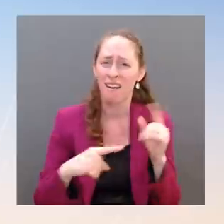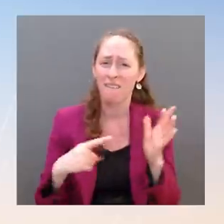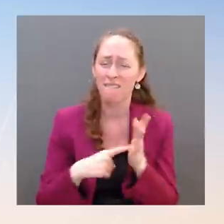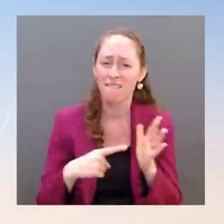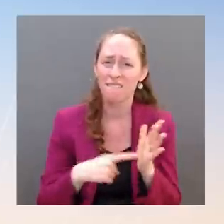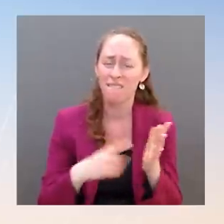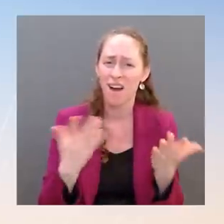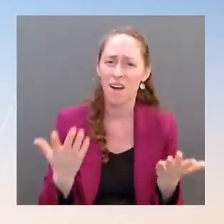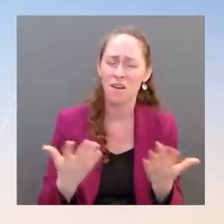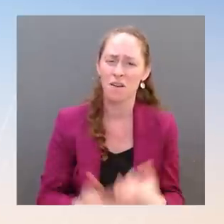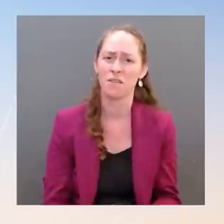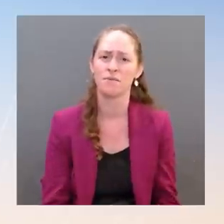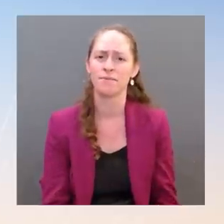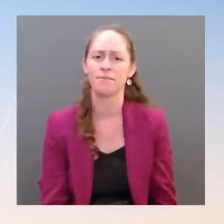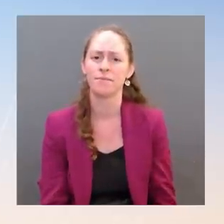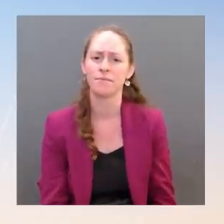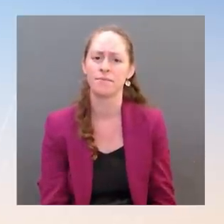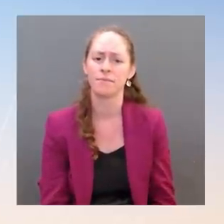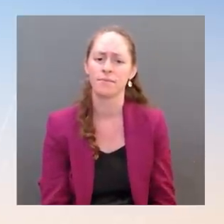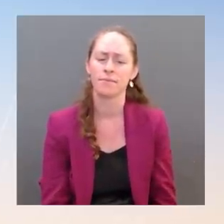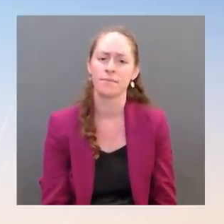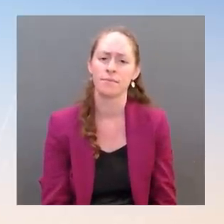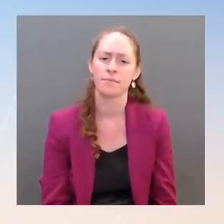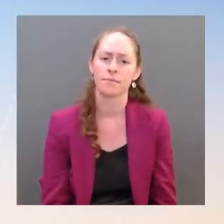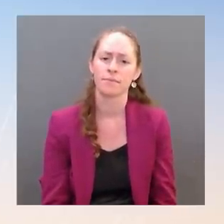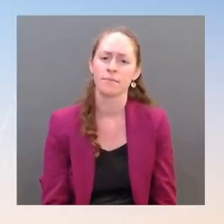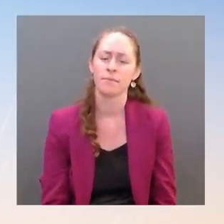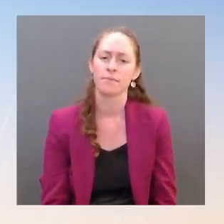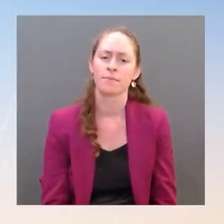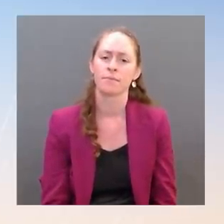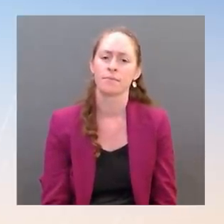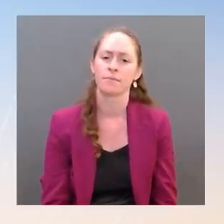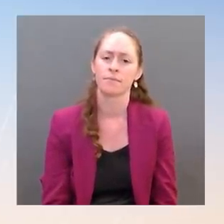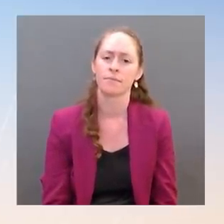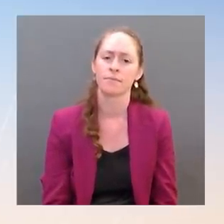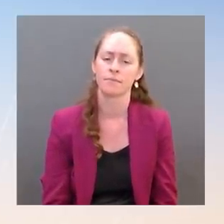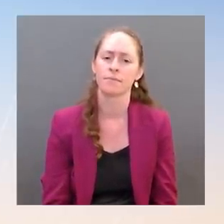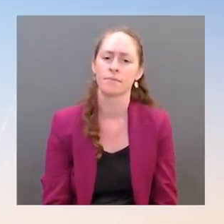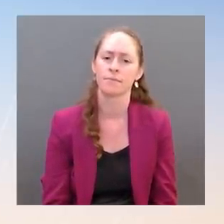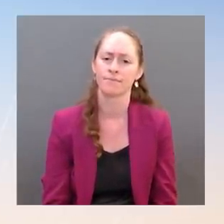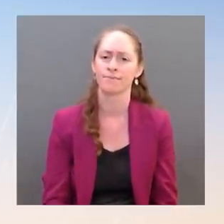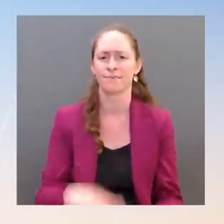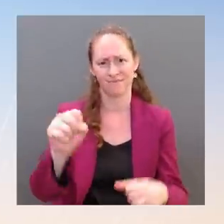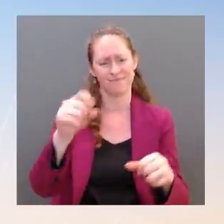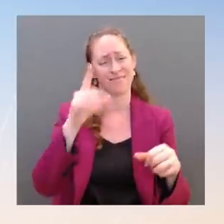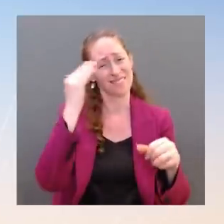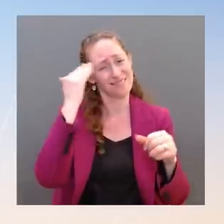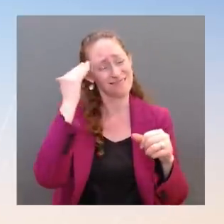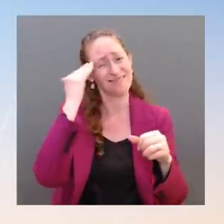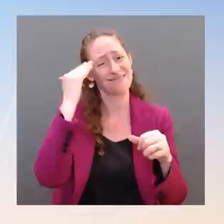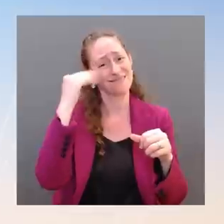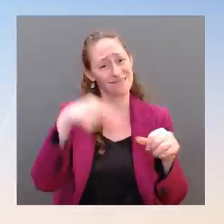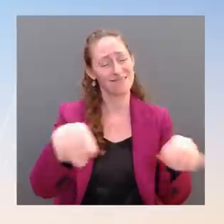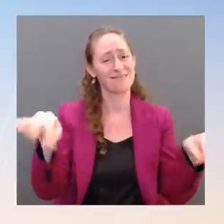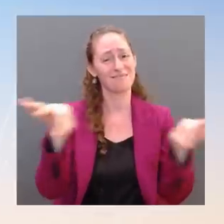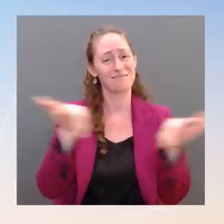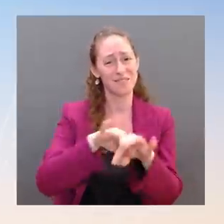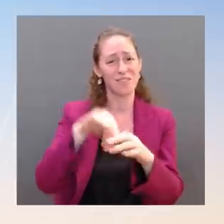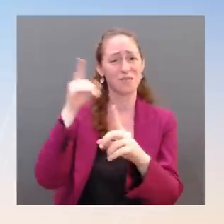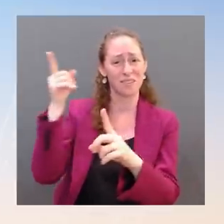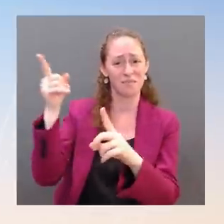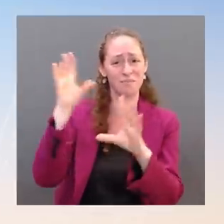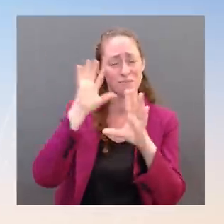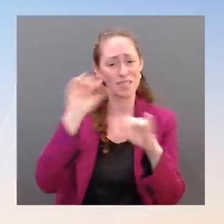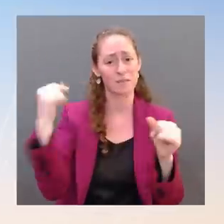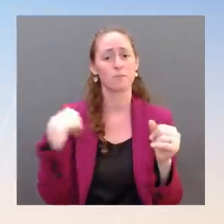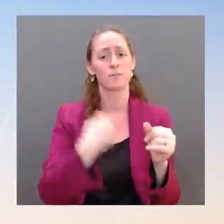to the President when it comes to inflation and making sure that we lower costs for the American people. Last week, we announced new